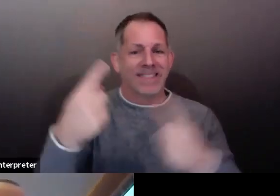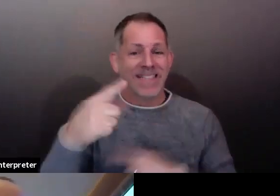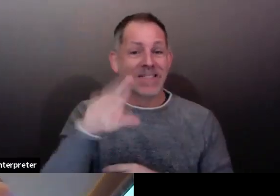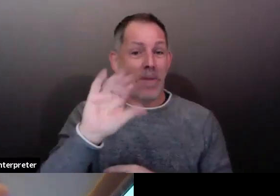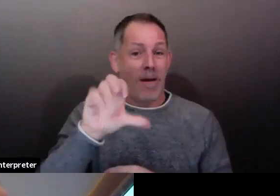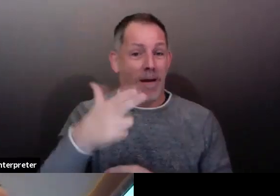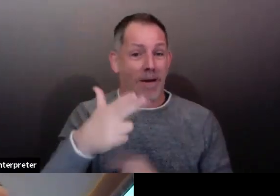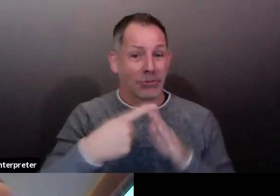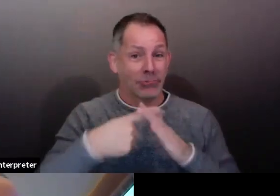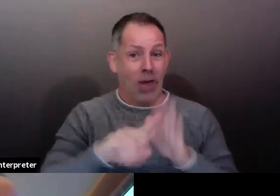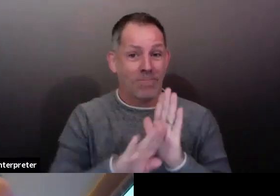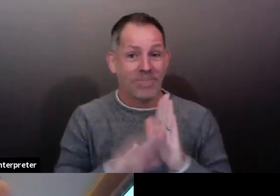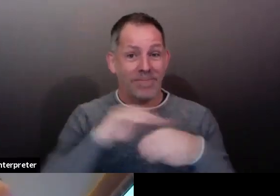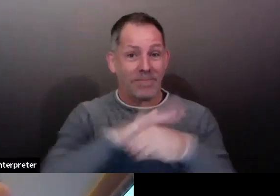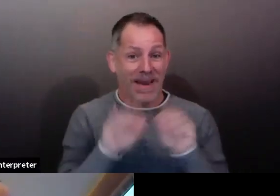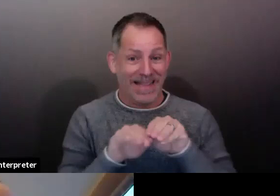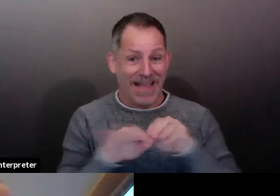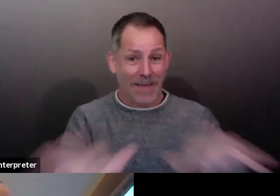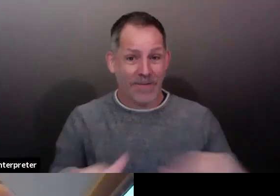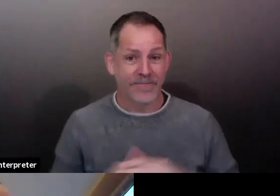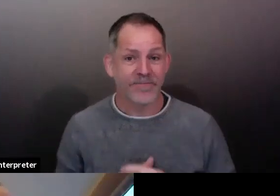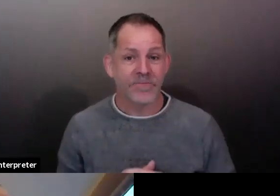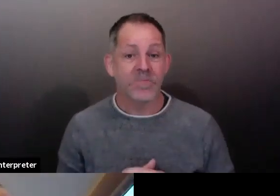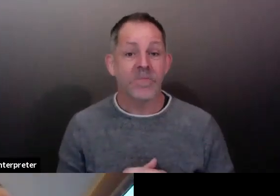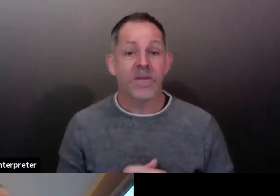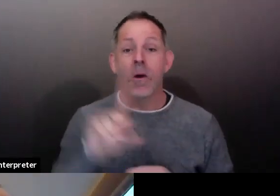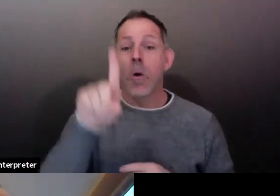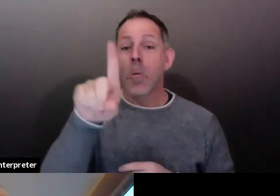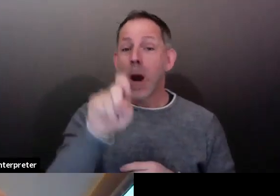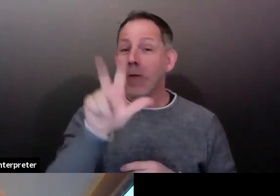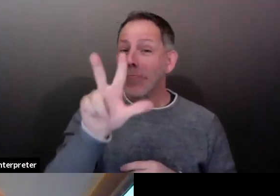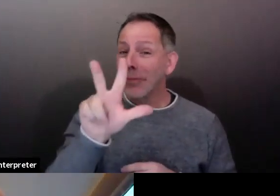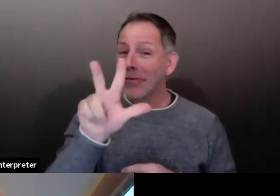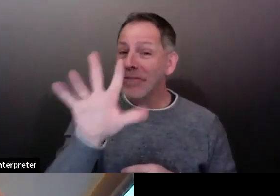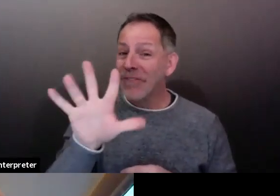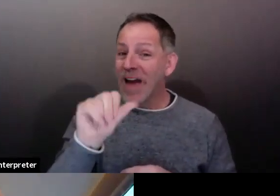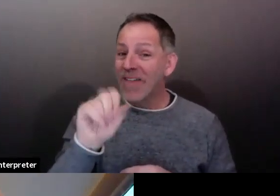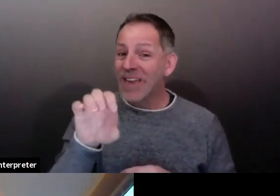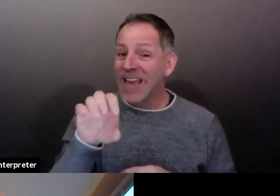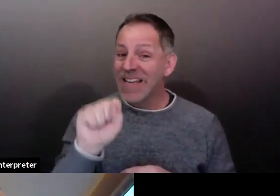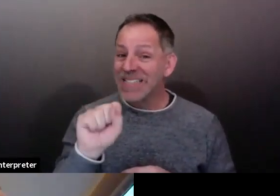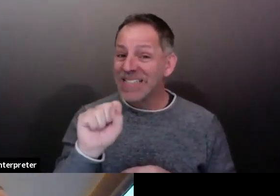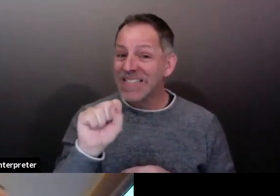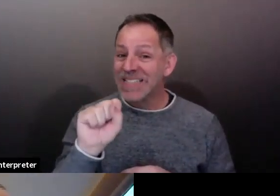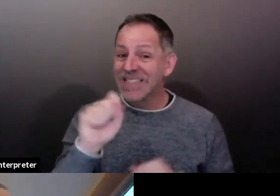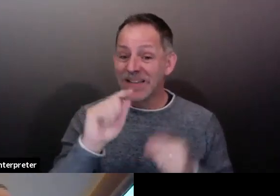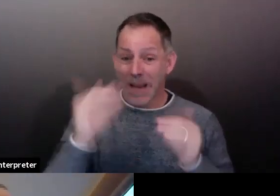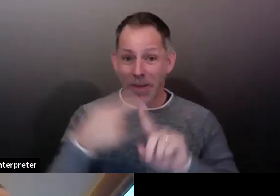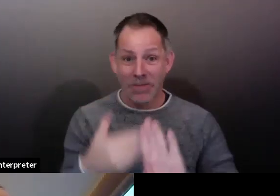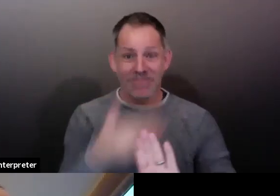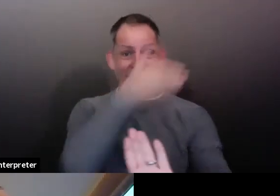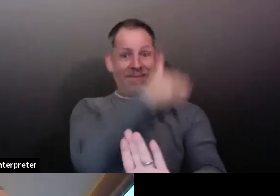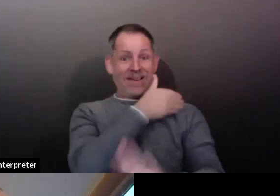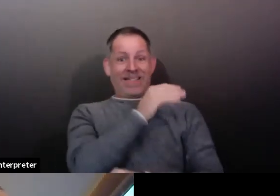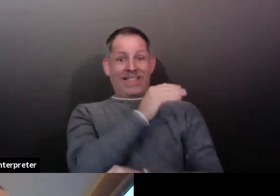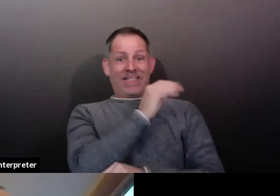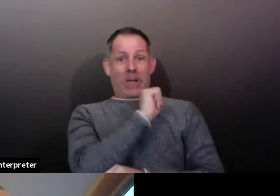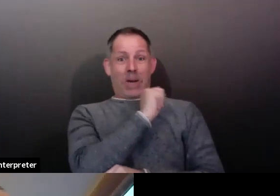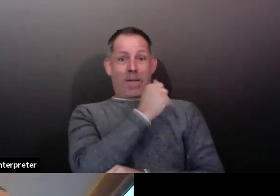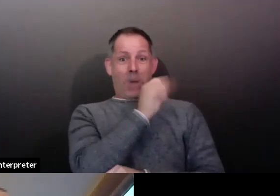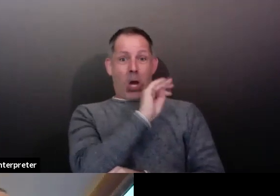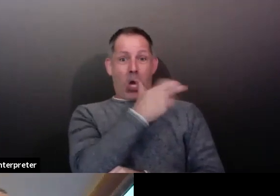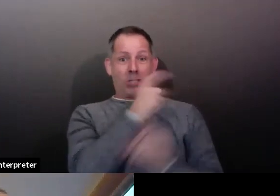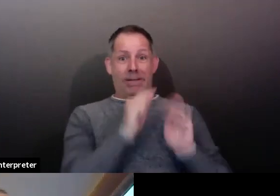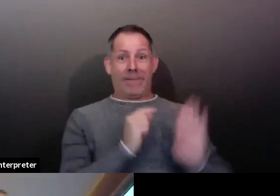135 back in March when things were peaking during the first wave. But just a reminder that